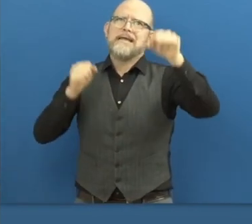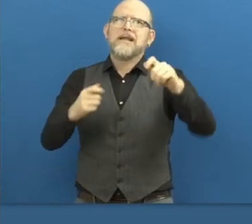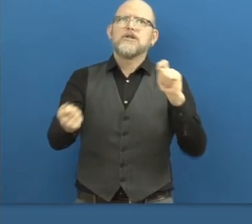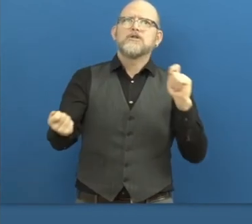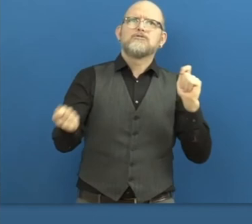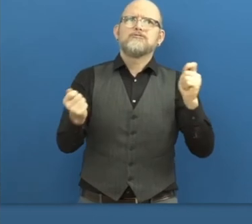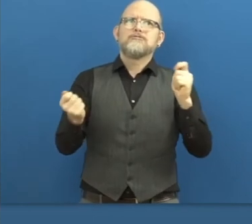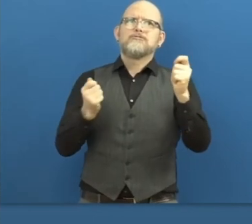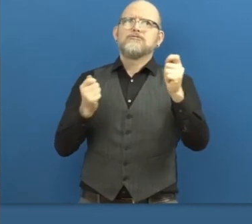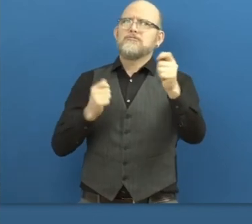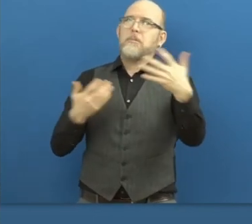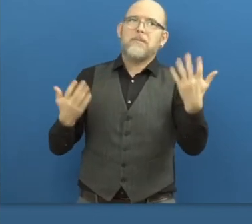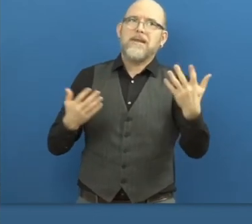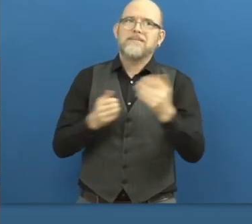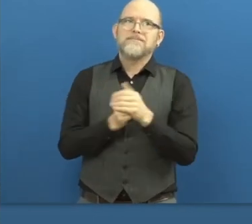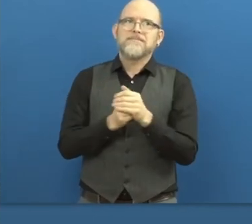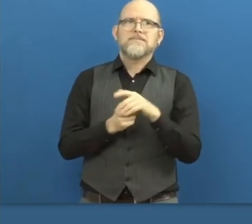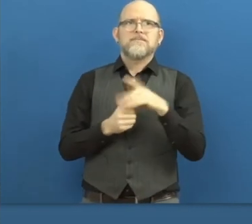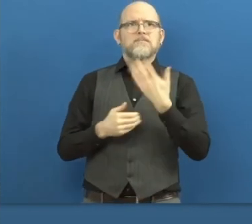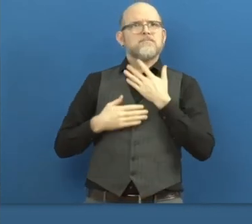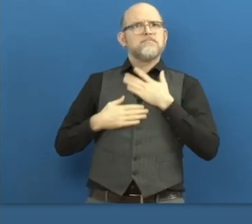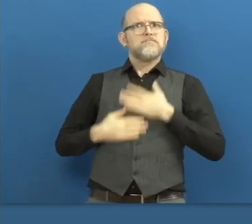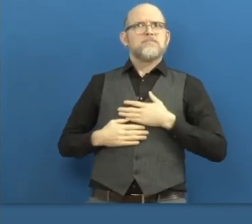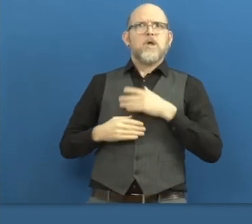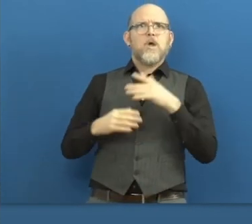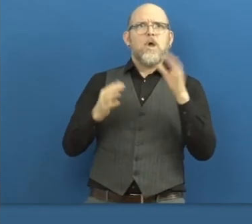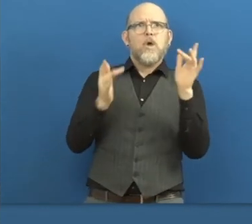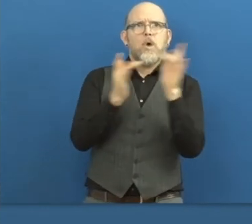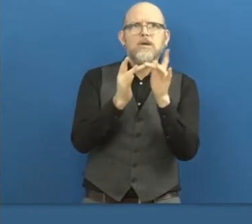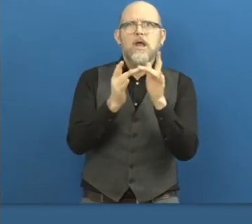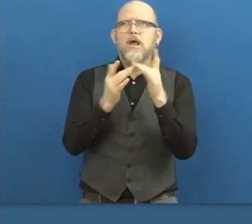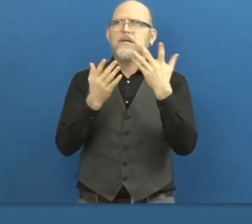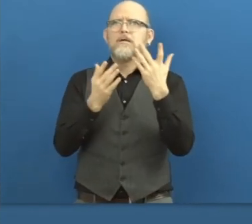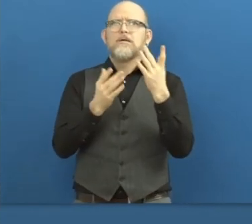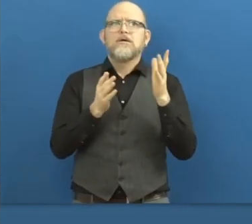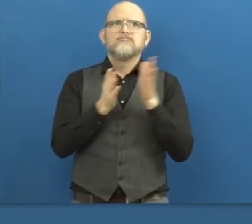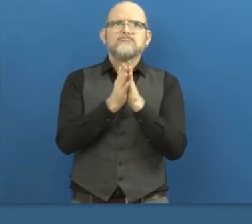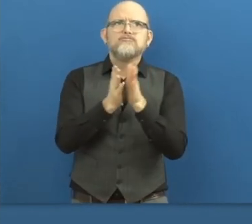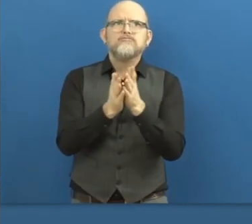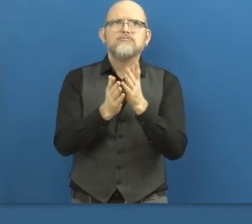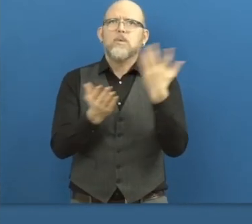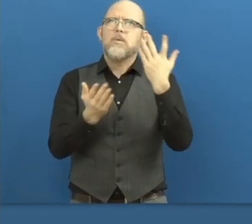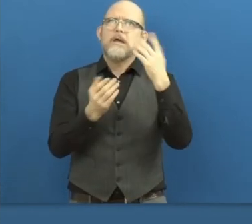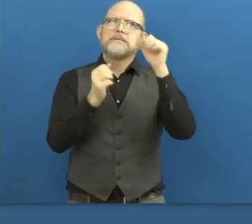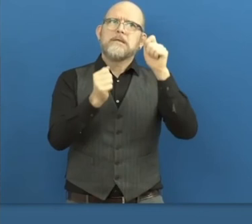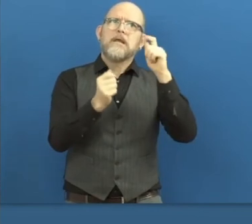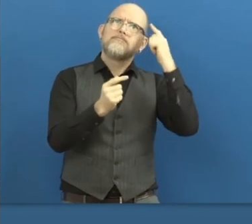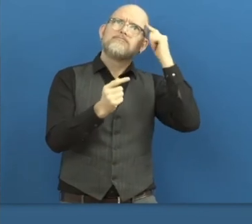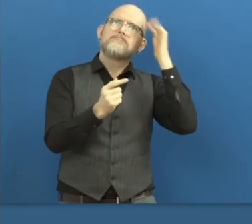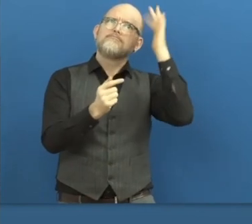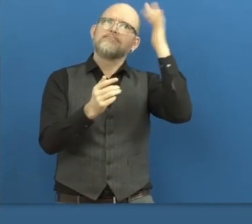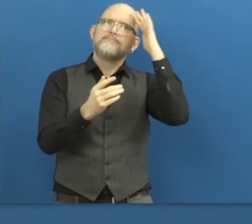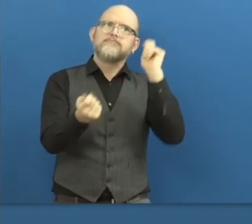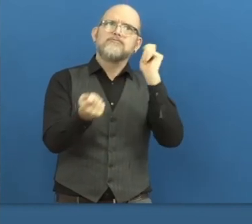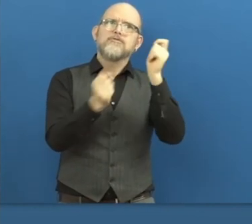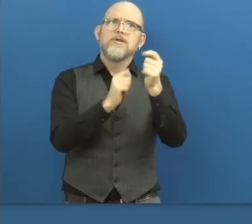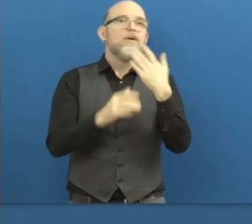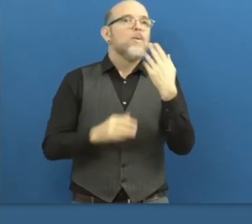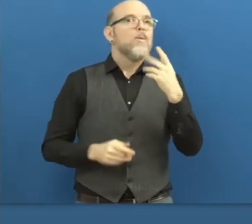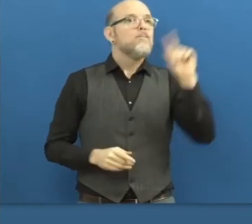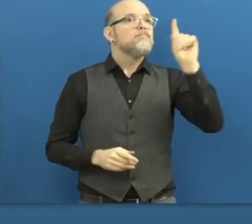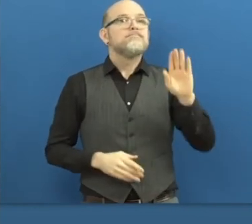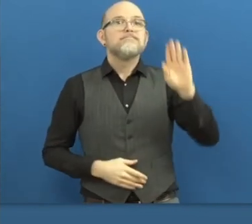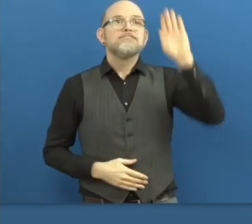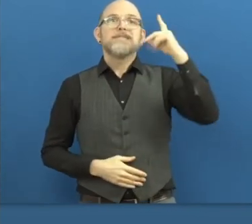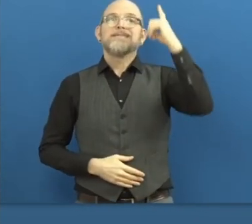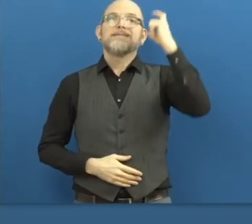to? What do we want to change? So who do I start with? Frederick, have you got a sense of who you what the top